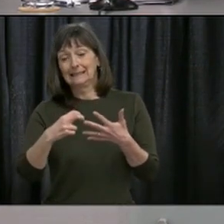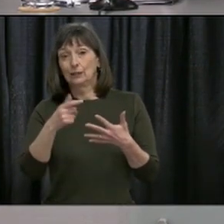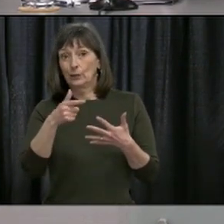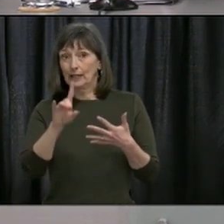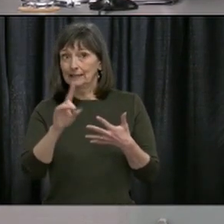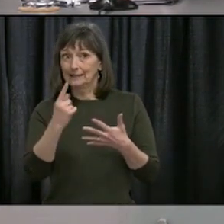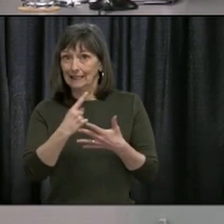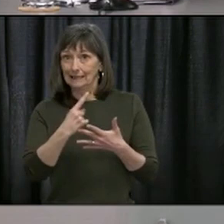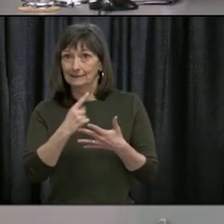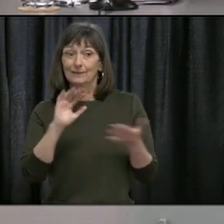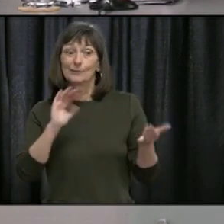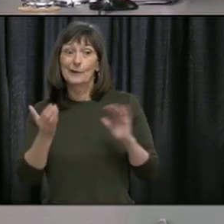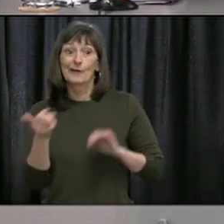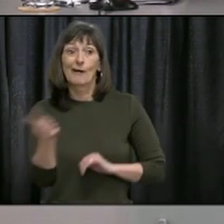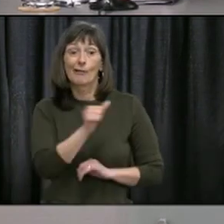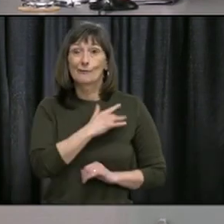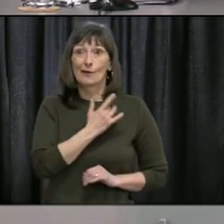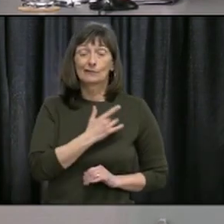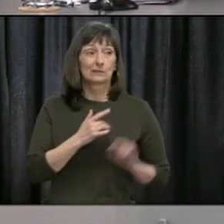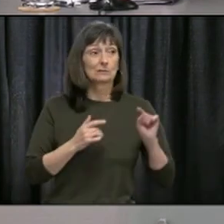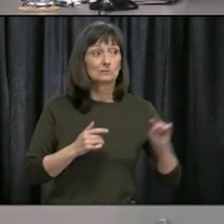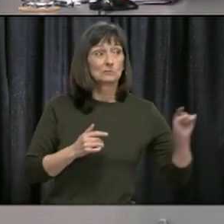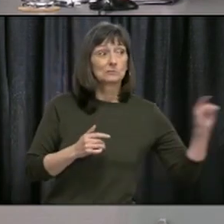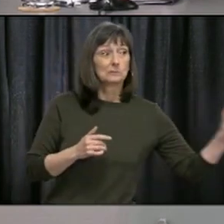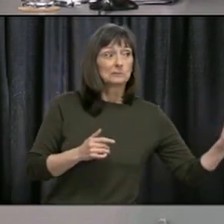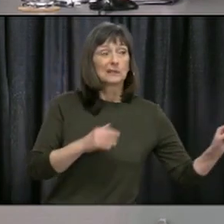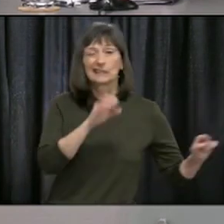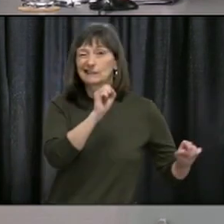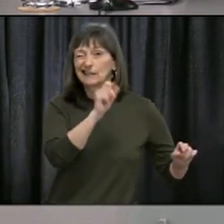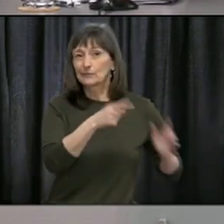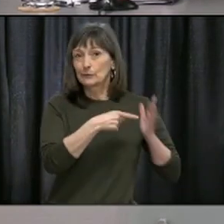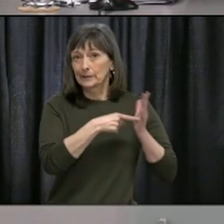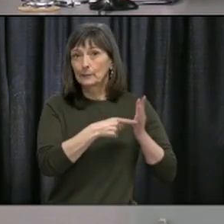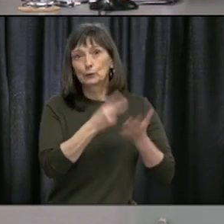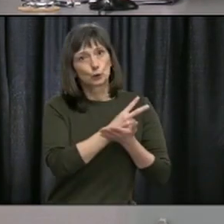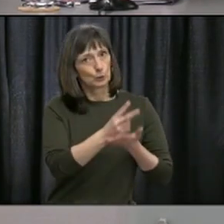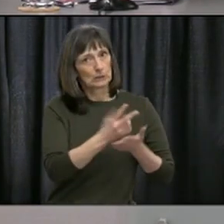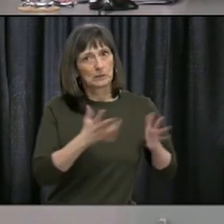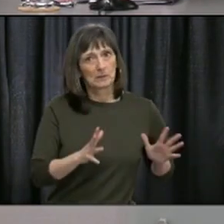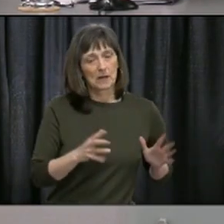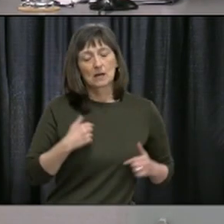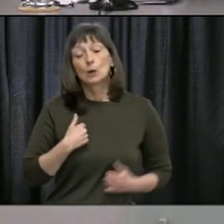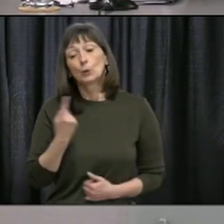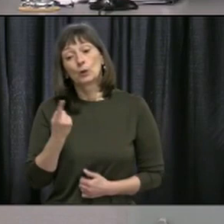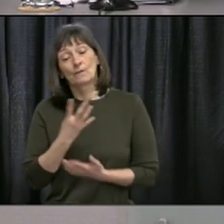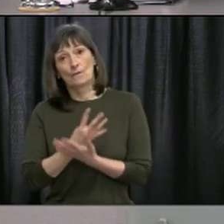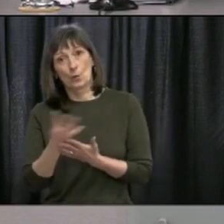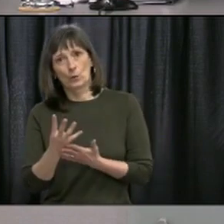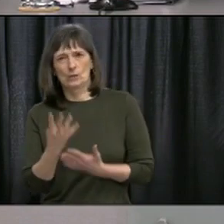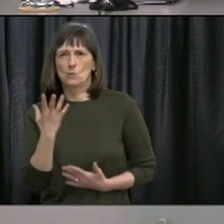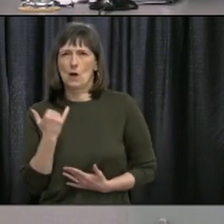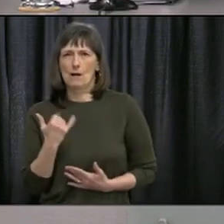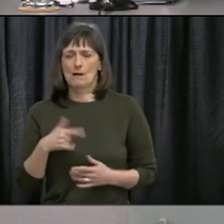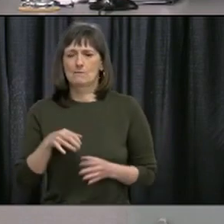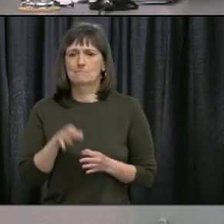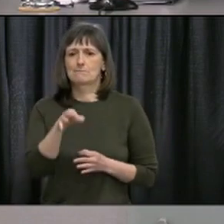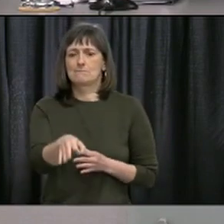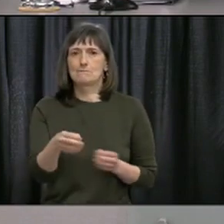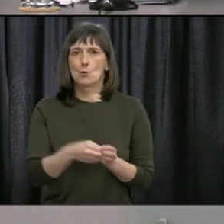if you look across the country. Saskatchewan, for example, is usually two weeks before they wait to move down. Why are we going with a longer time right here?